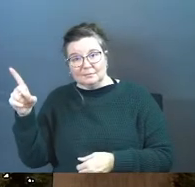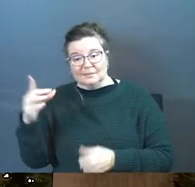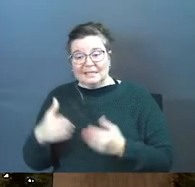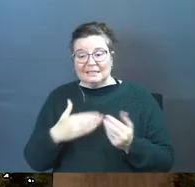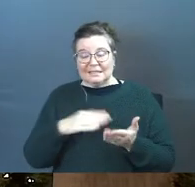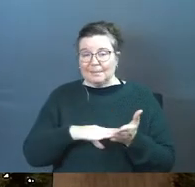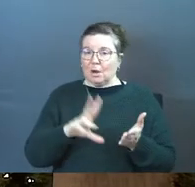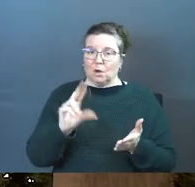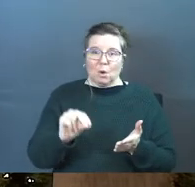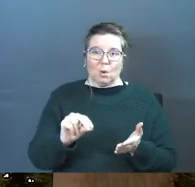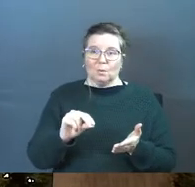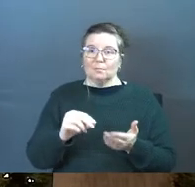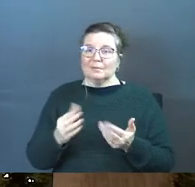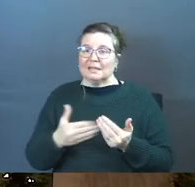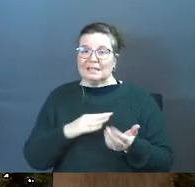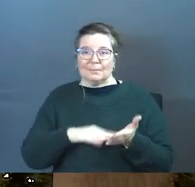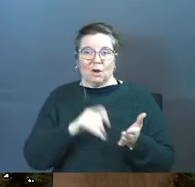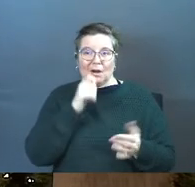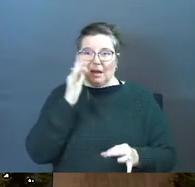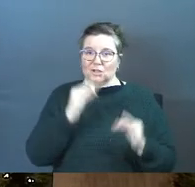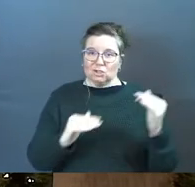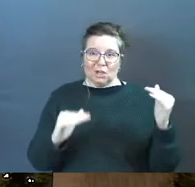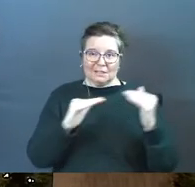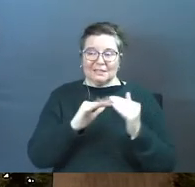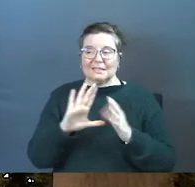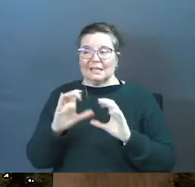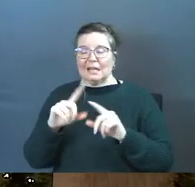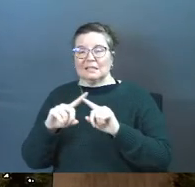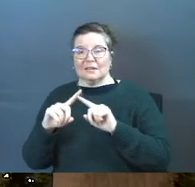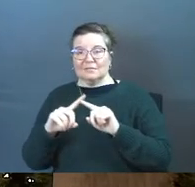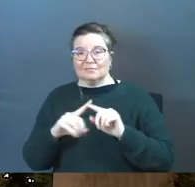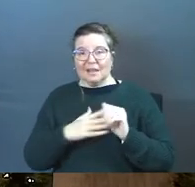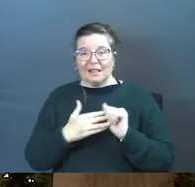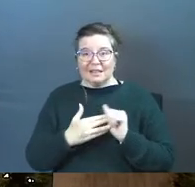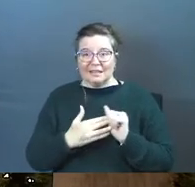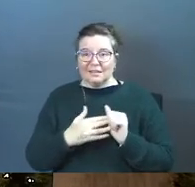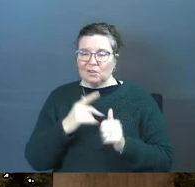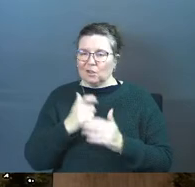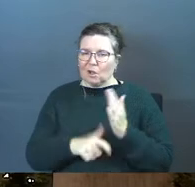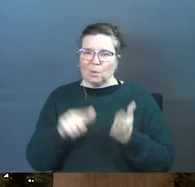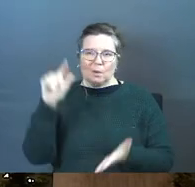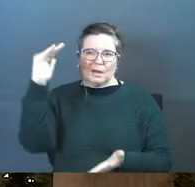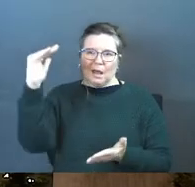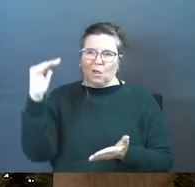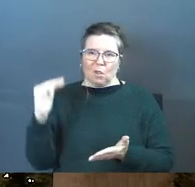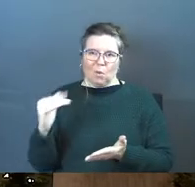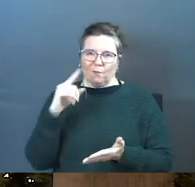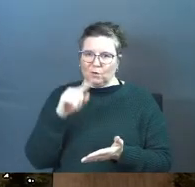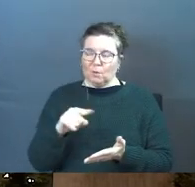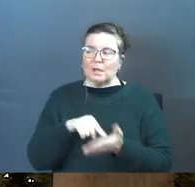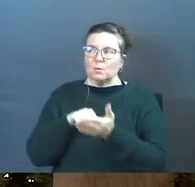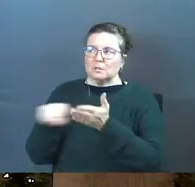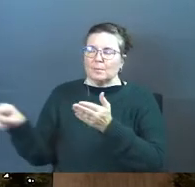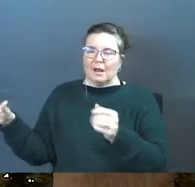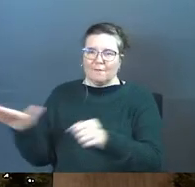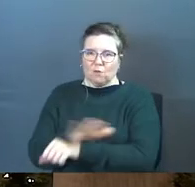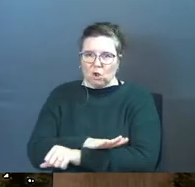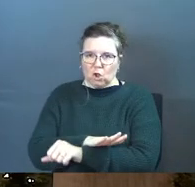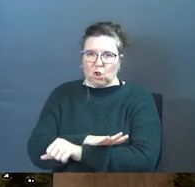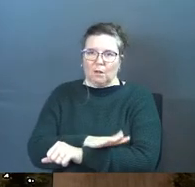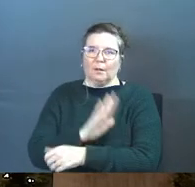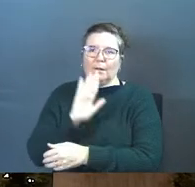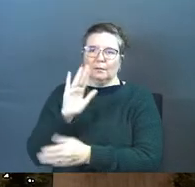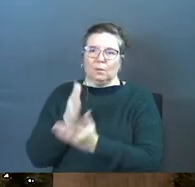an easy pardon. Nope. Easy pardons aren't justice. It's an act of leniency. The cost was not lowered for you. It was paid in full